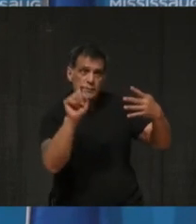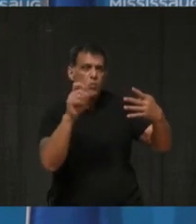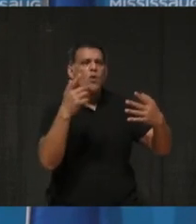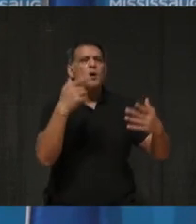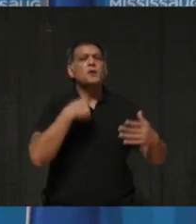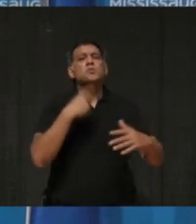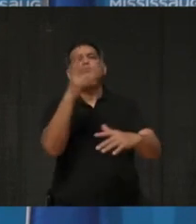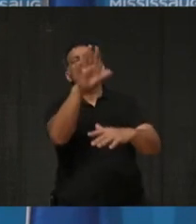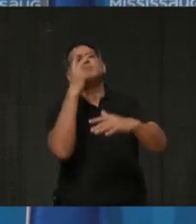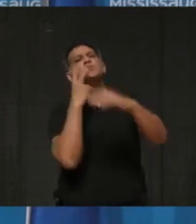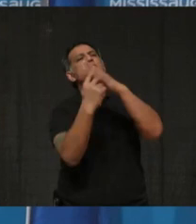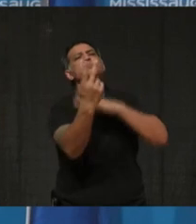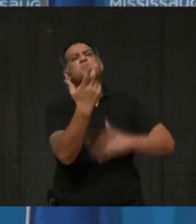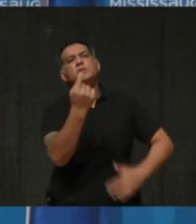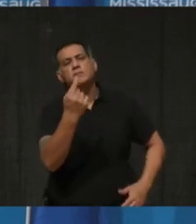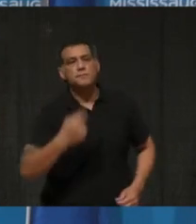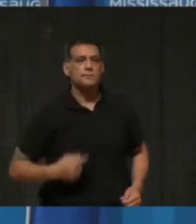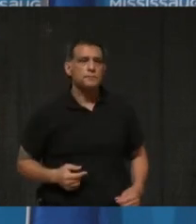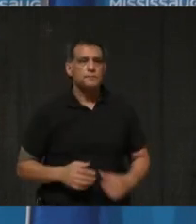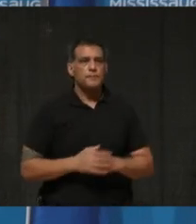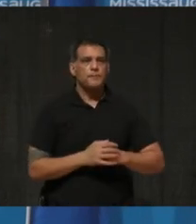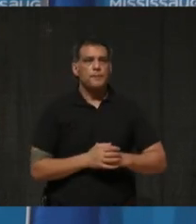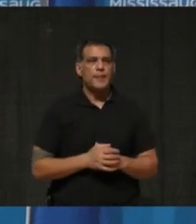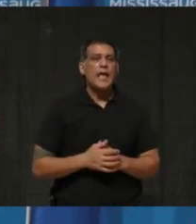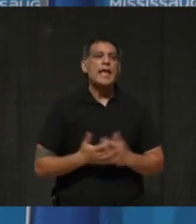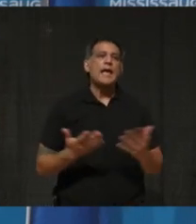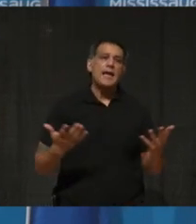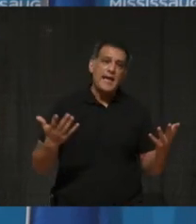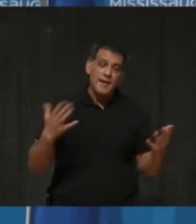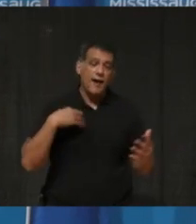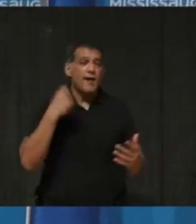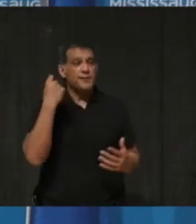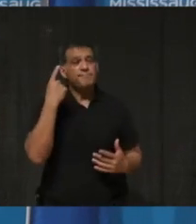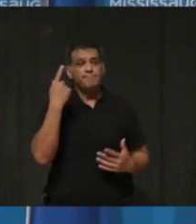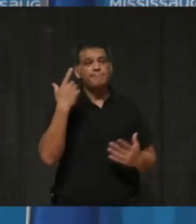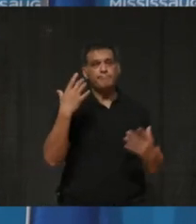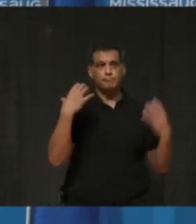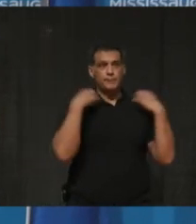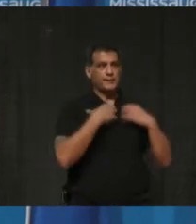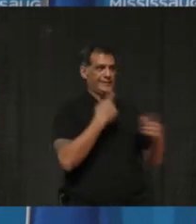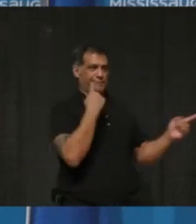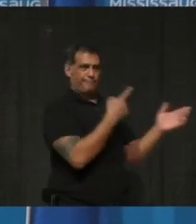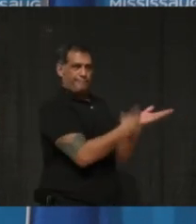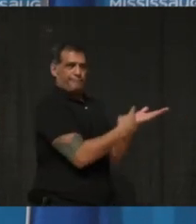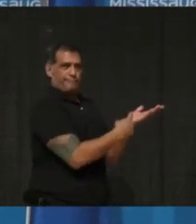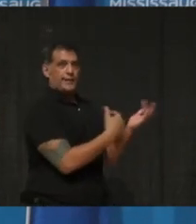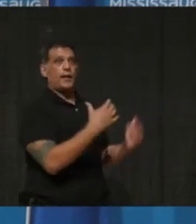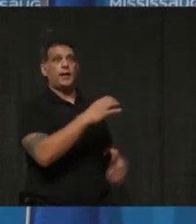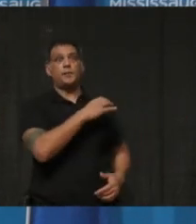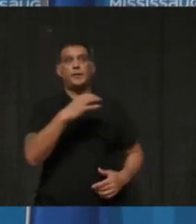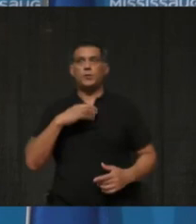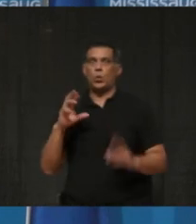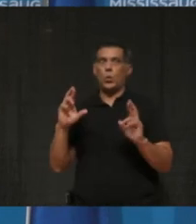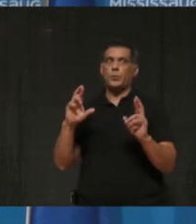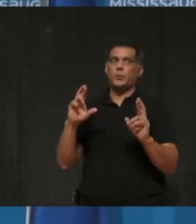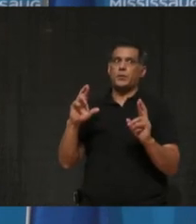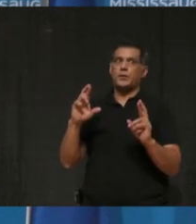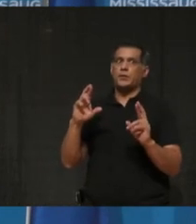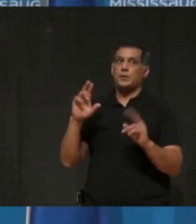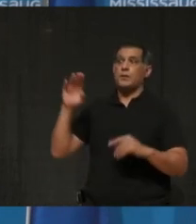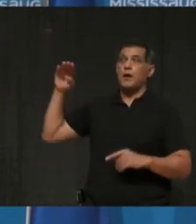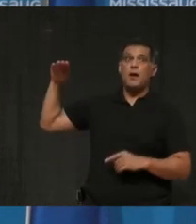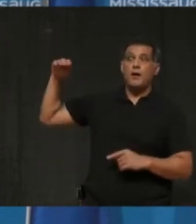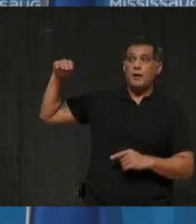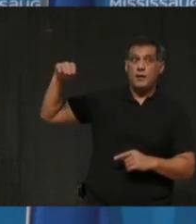So, Steve, I certainly understand the Mayor and Council's hope, you know, that the trends will remain favourable.